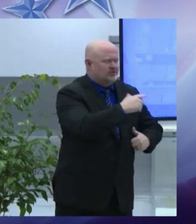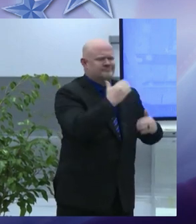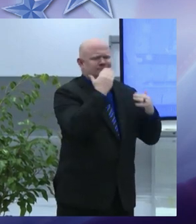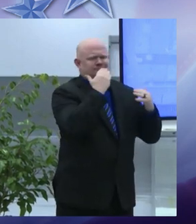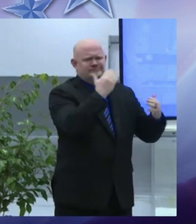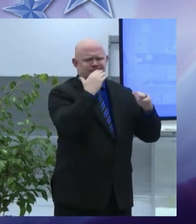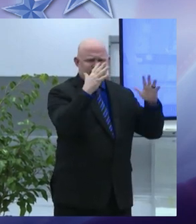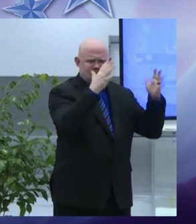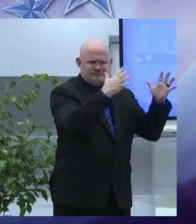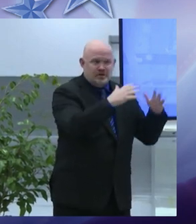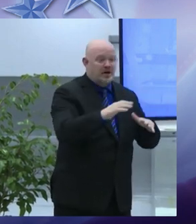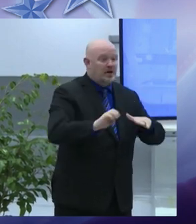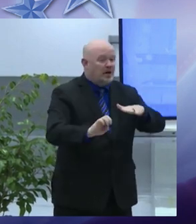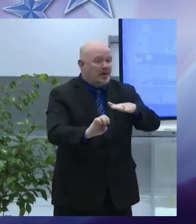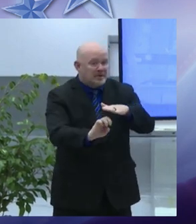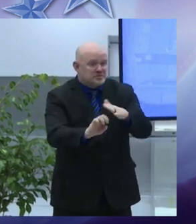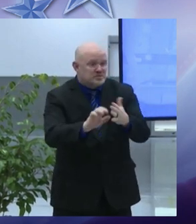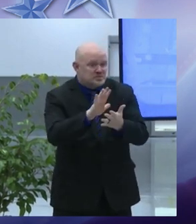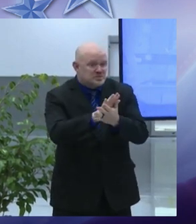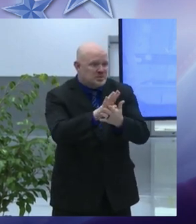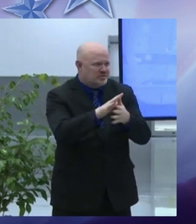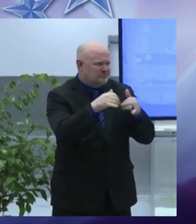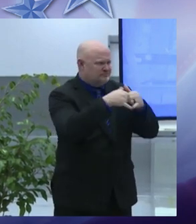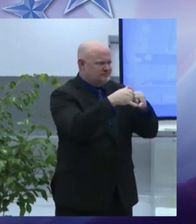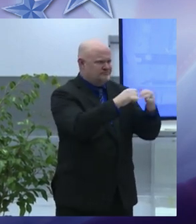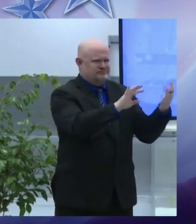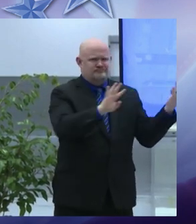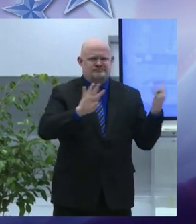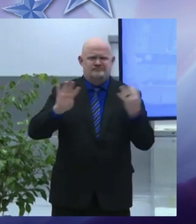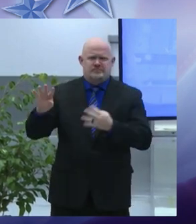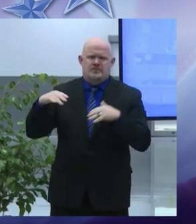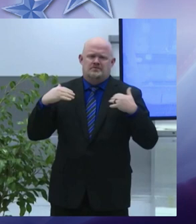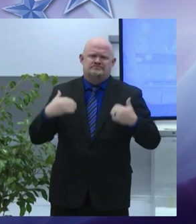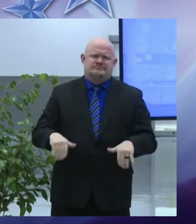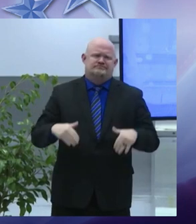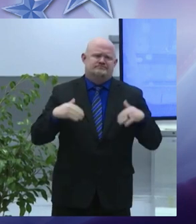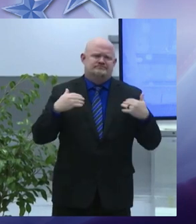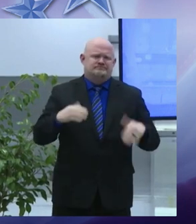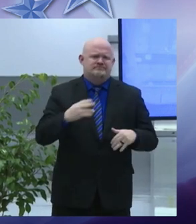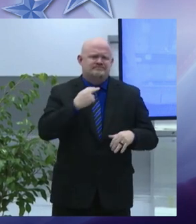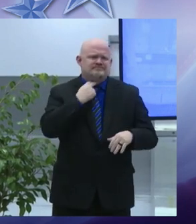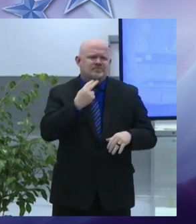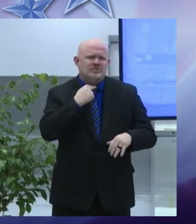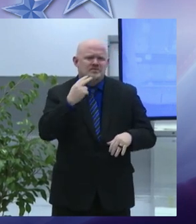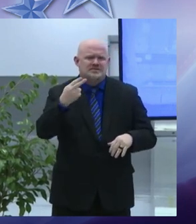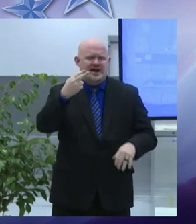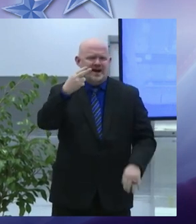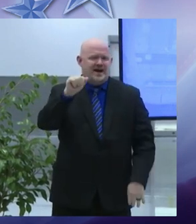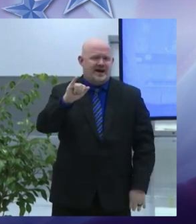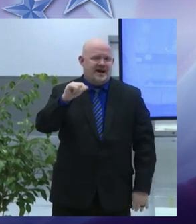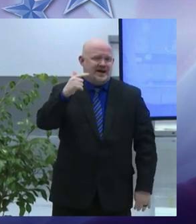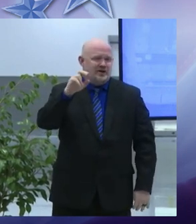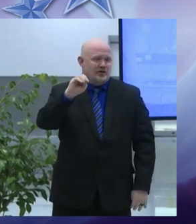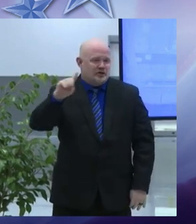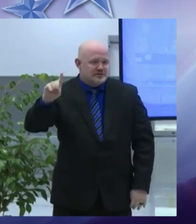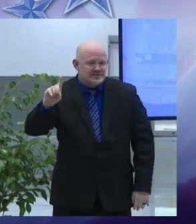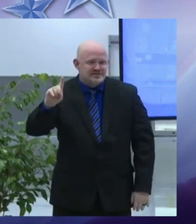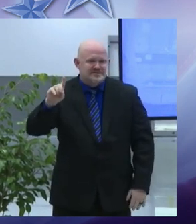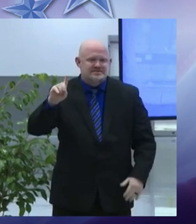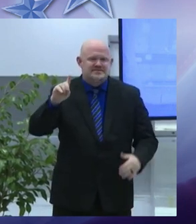scholars and also to the beautiful voice of mr. Maya hey goodell from Henninger High School sing the national anthem